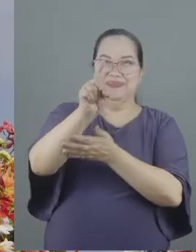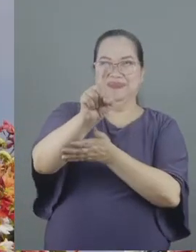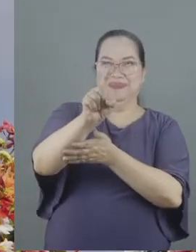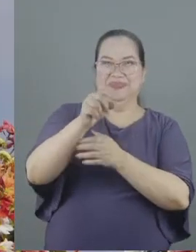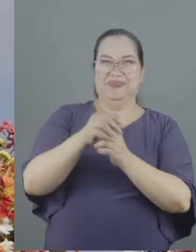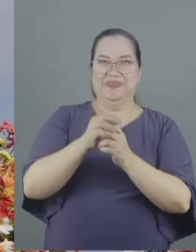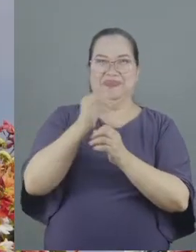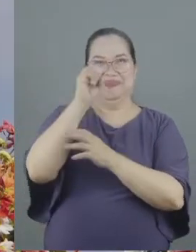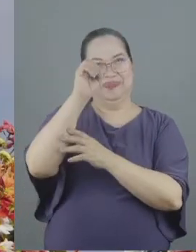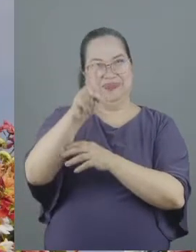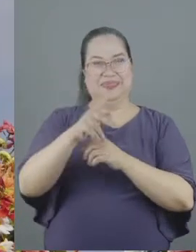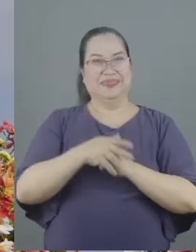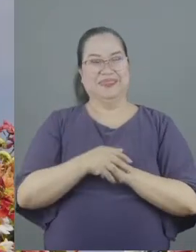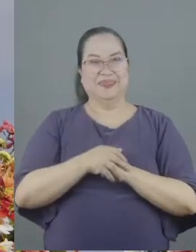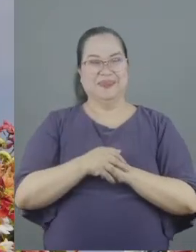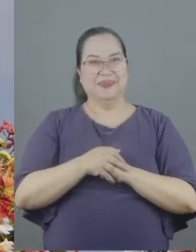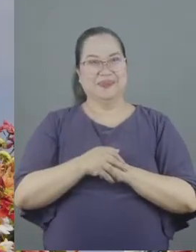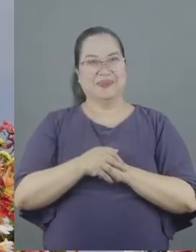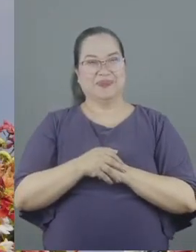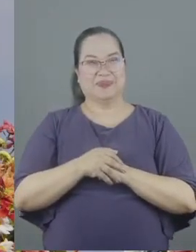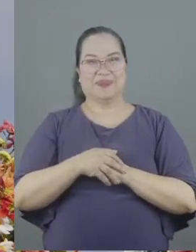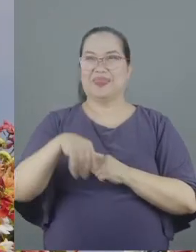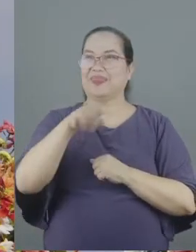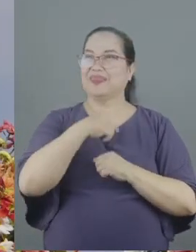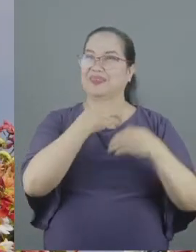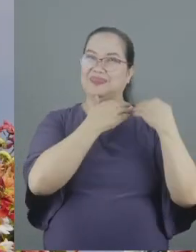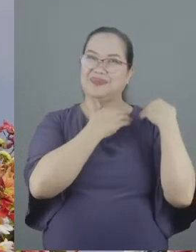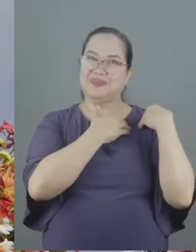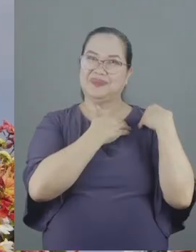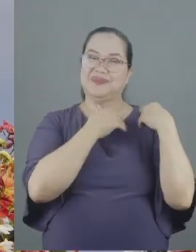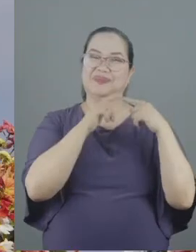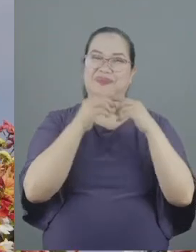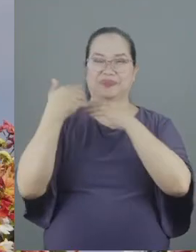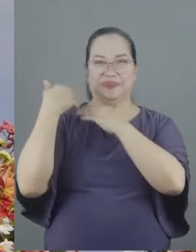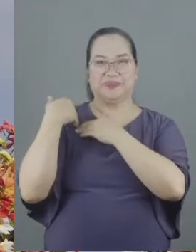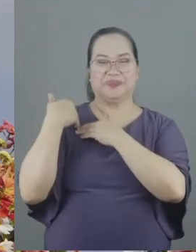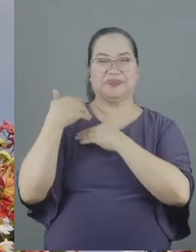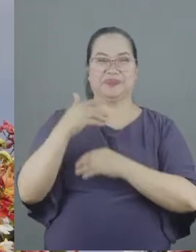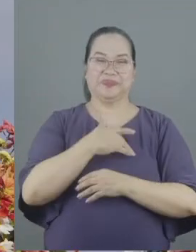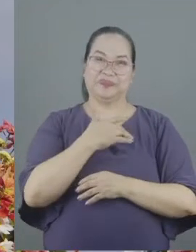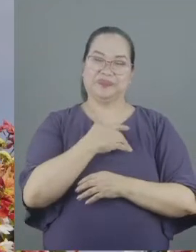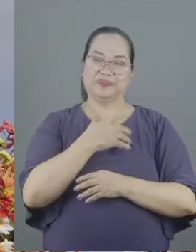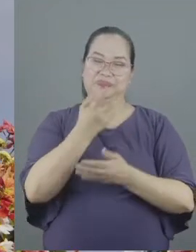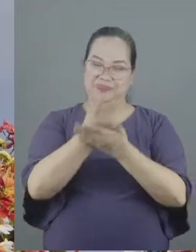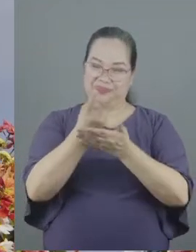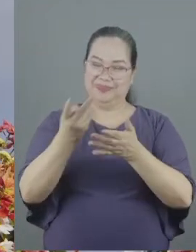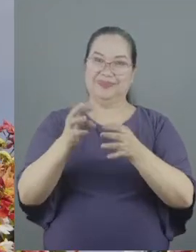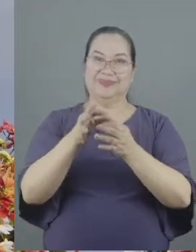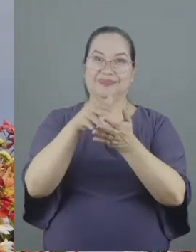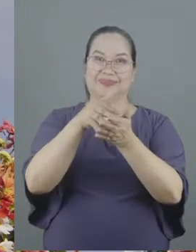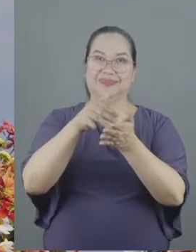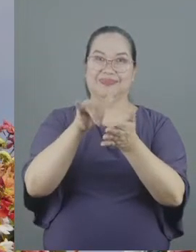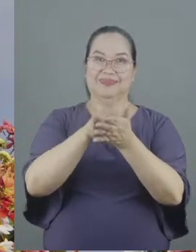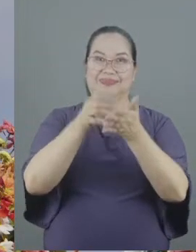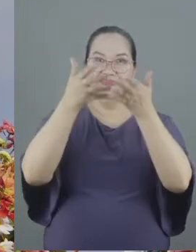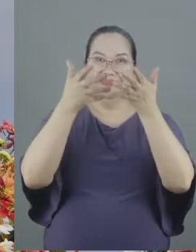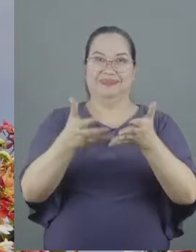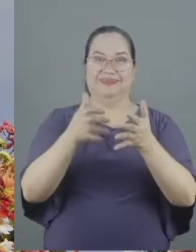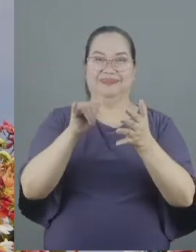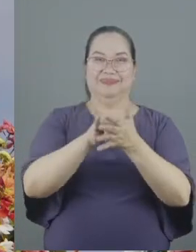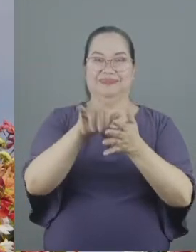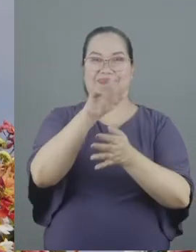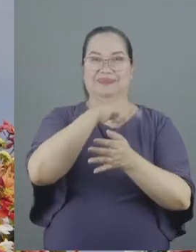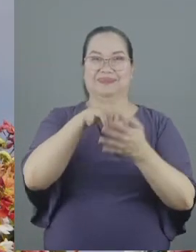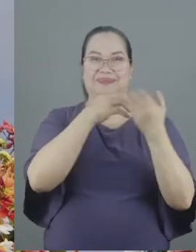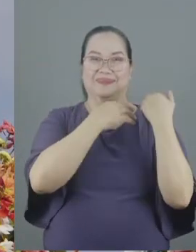okay we have an obligation to bear with the failings of the weak that's the burden that's what we carry the